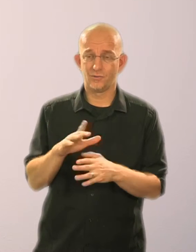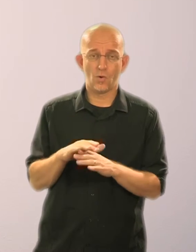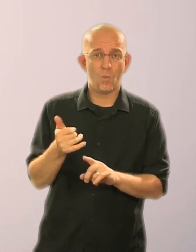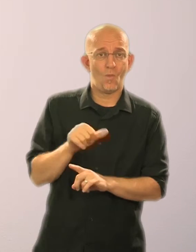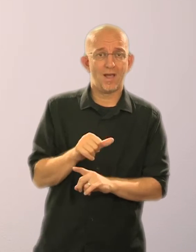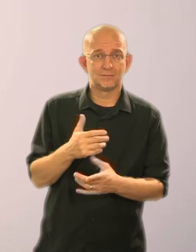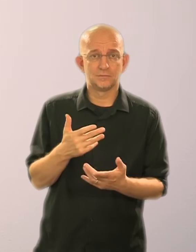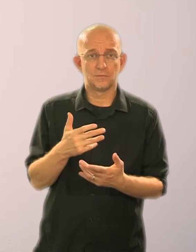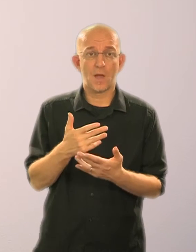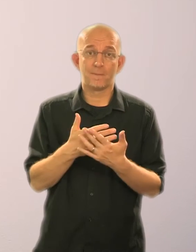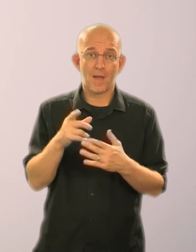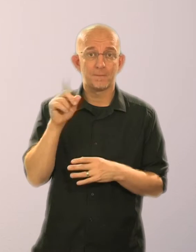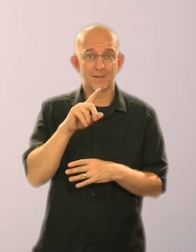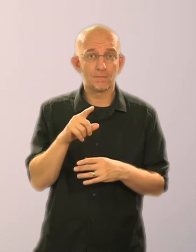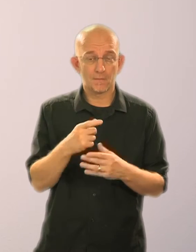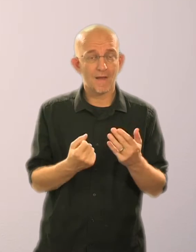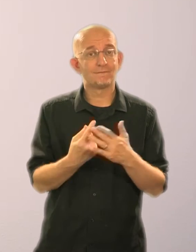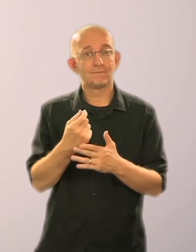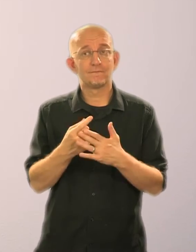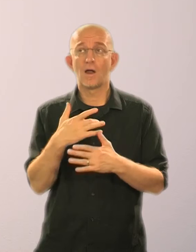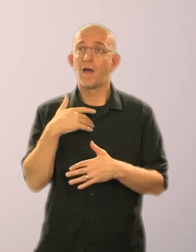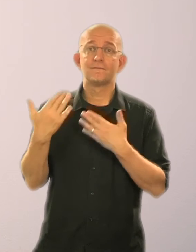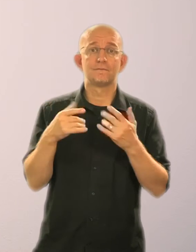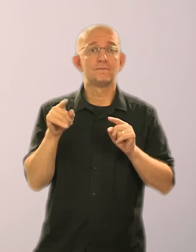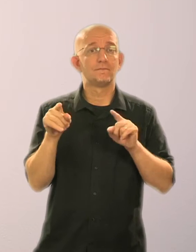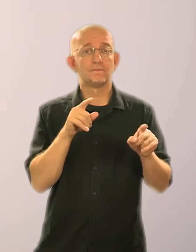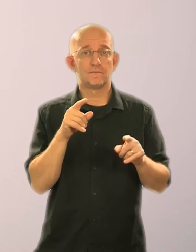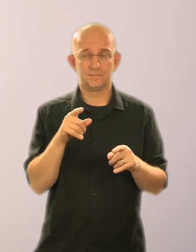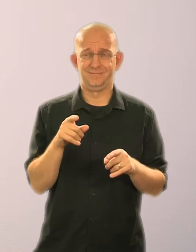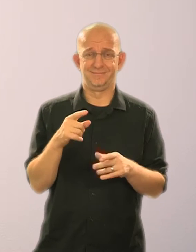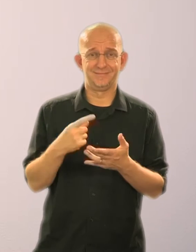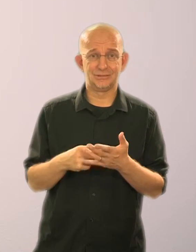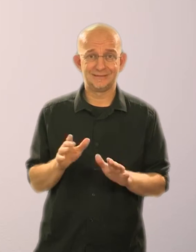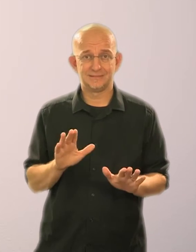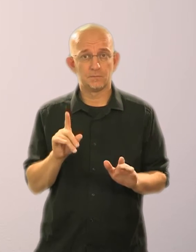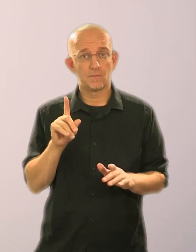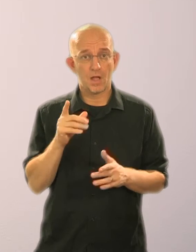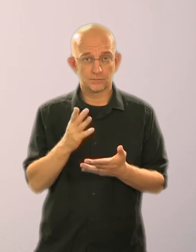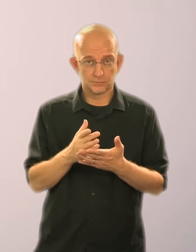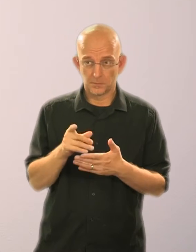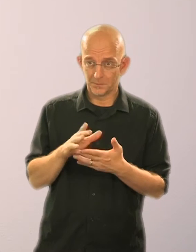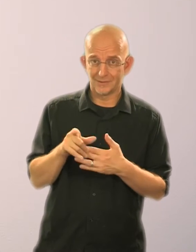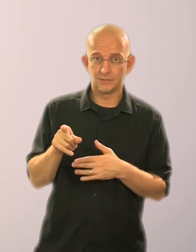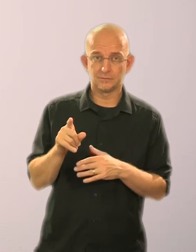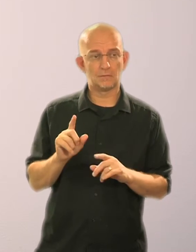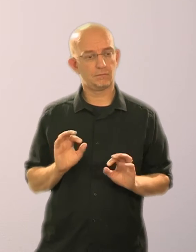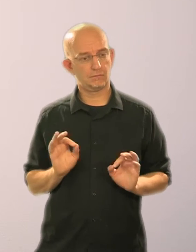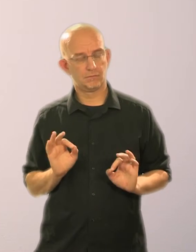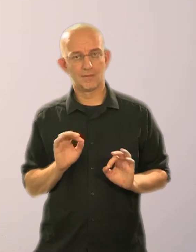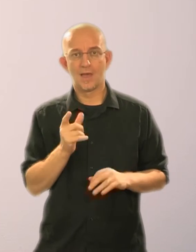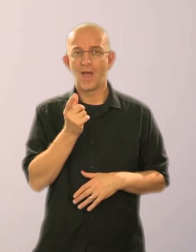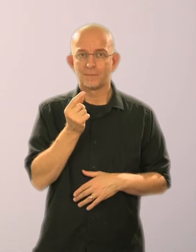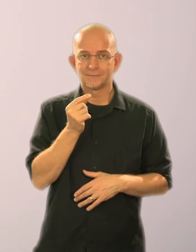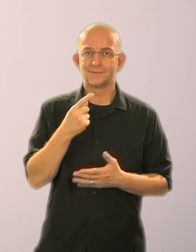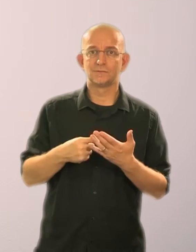Many people make unwise decisions, but this alone does not mean that they lack capacity to make decisions for themselves.